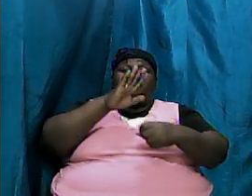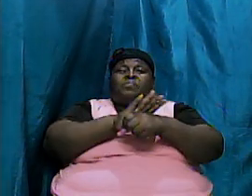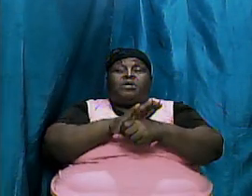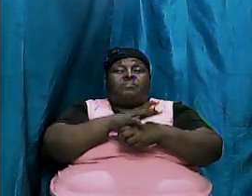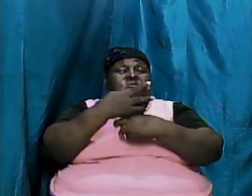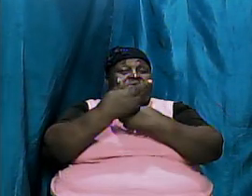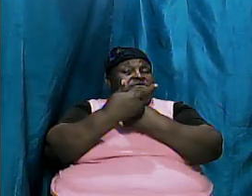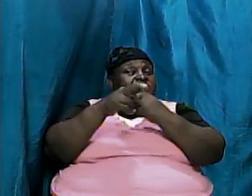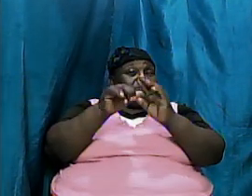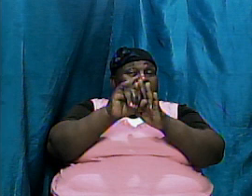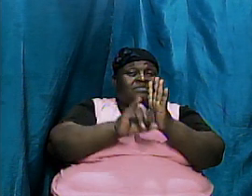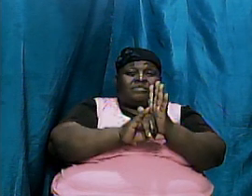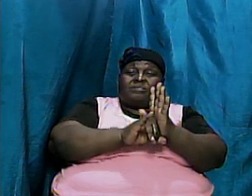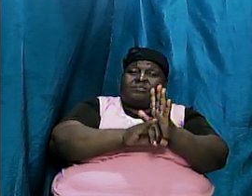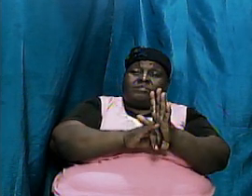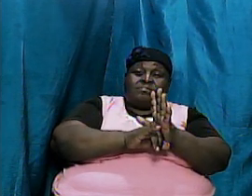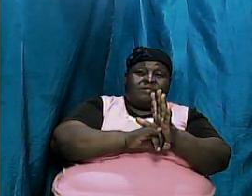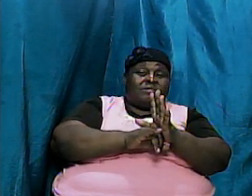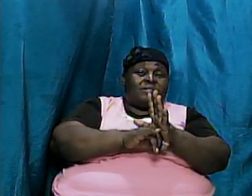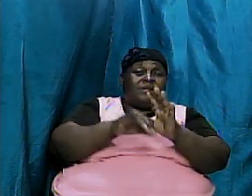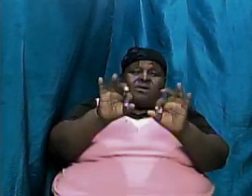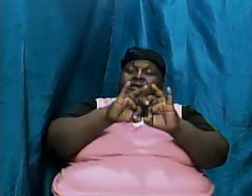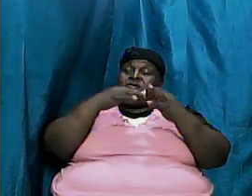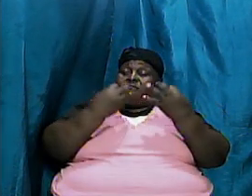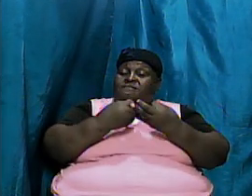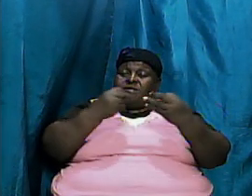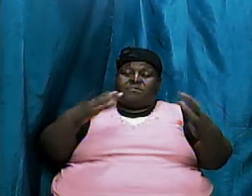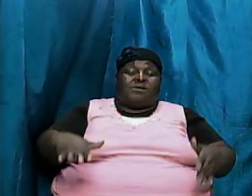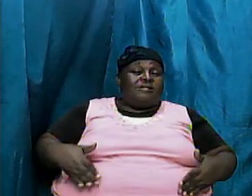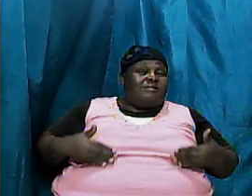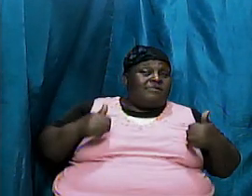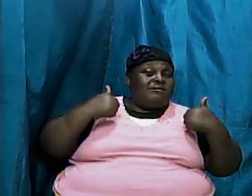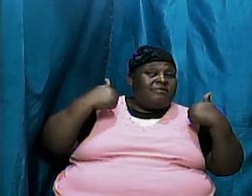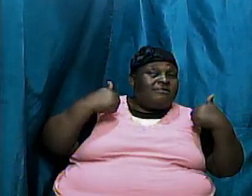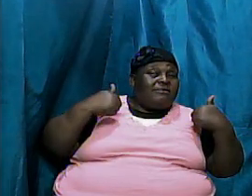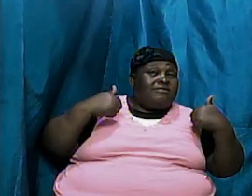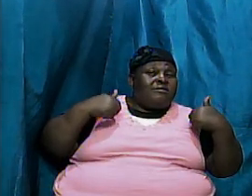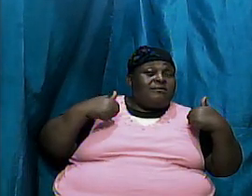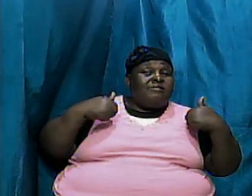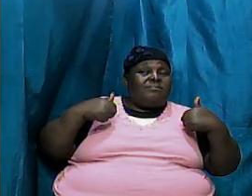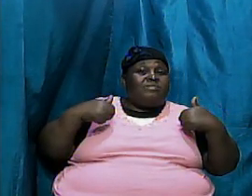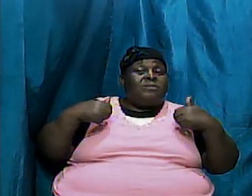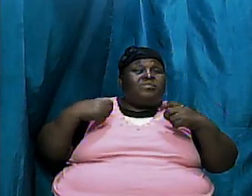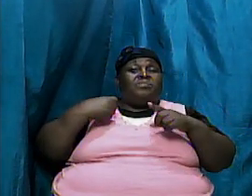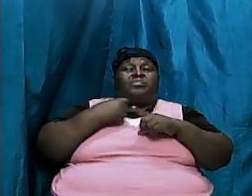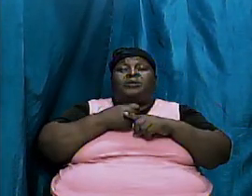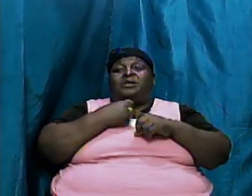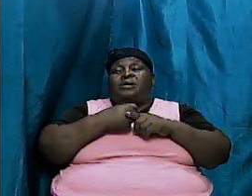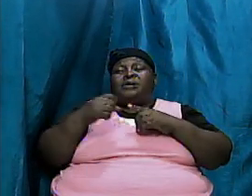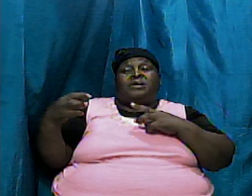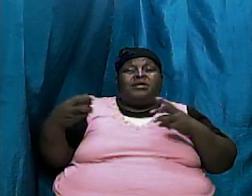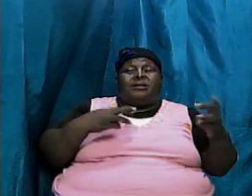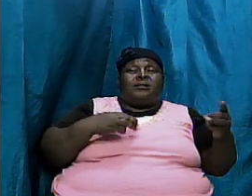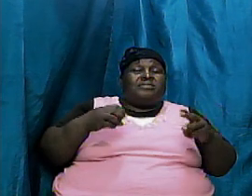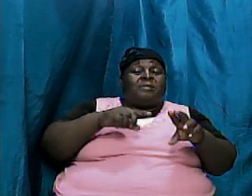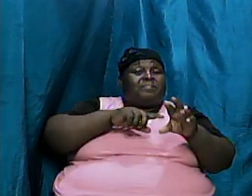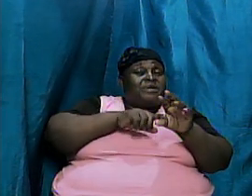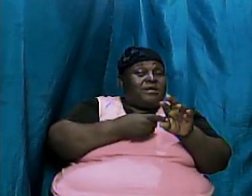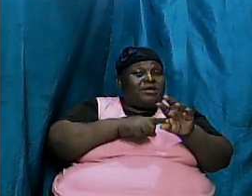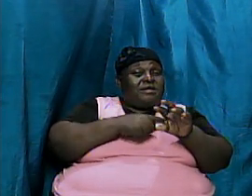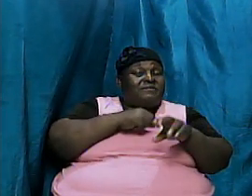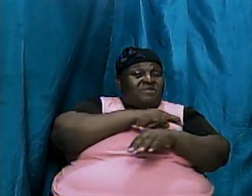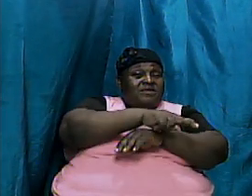redemption we find family life we find civilization we can find the beginning of